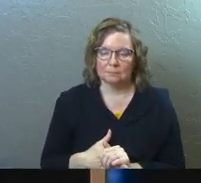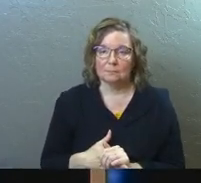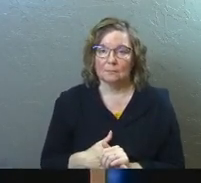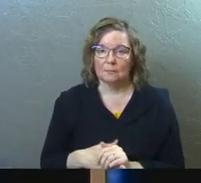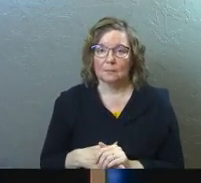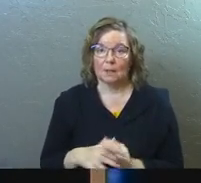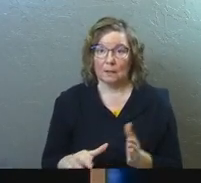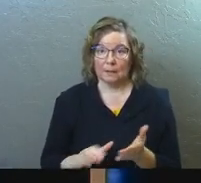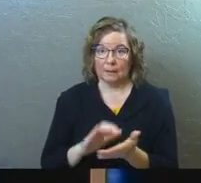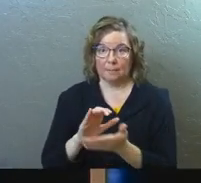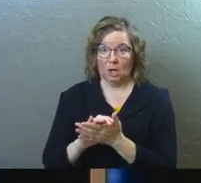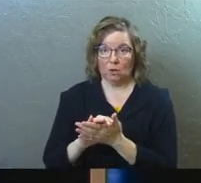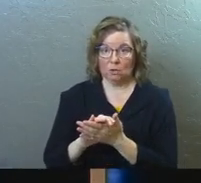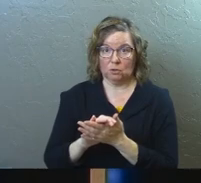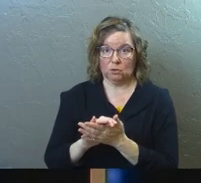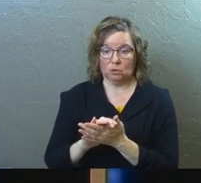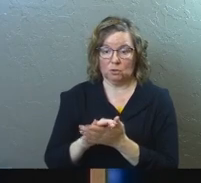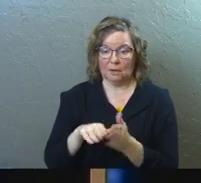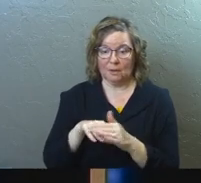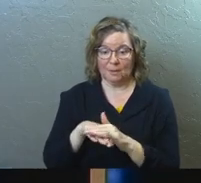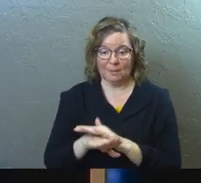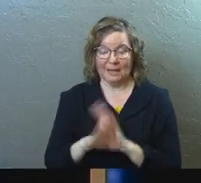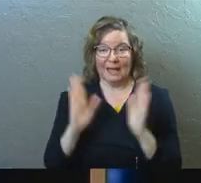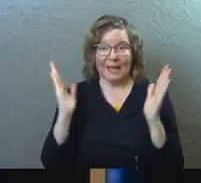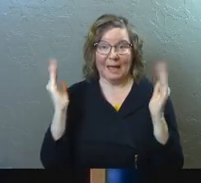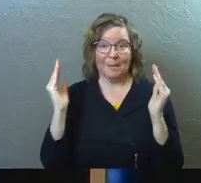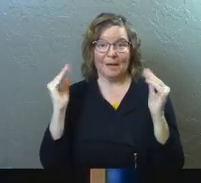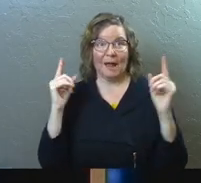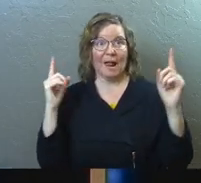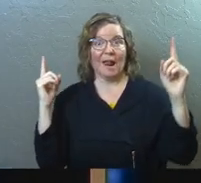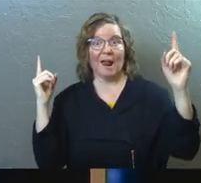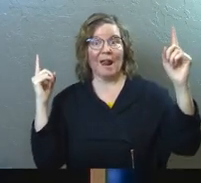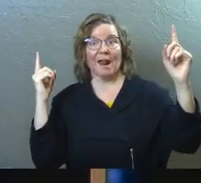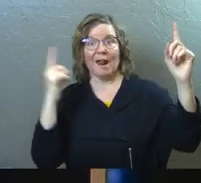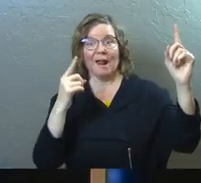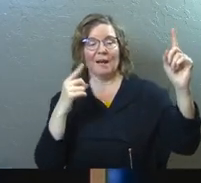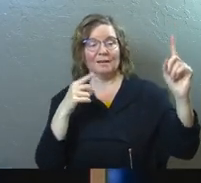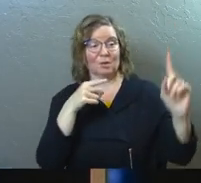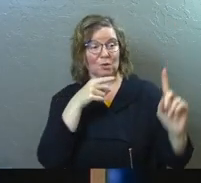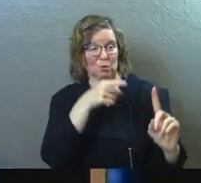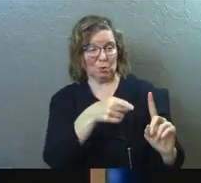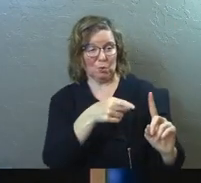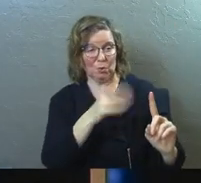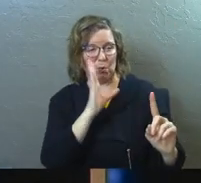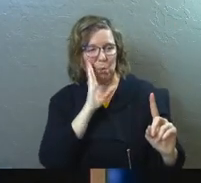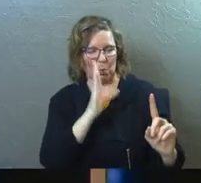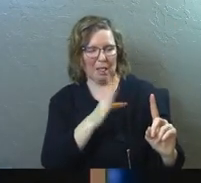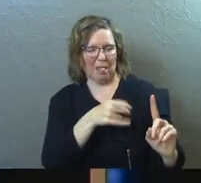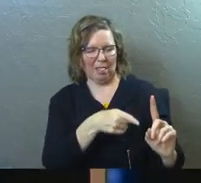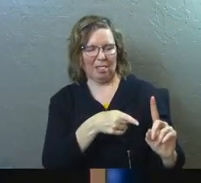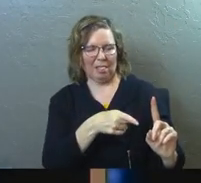We come into the marriage and we bring these expectations that you're going to be the one.